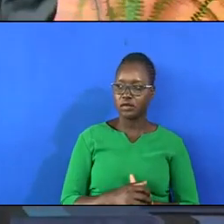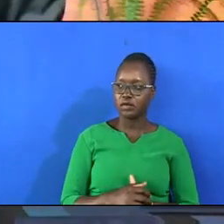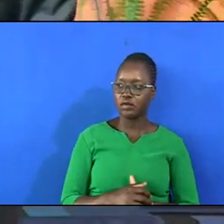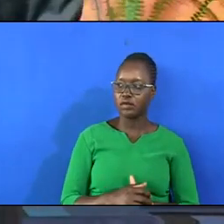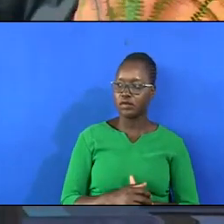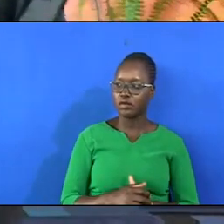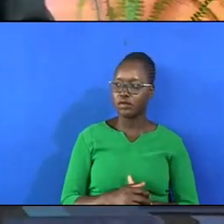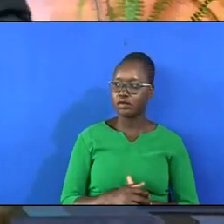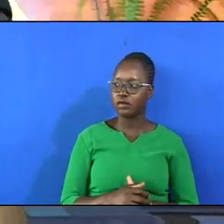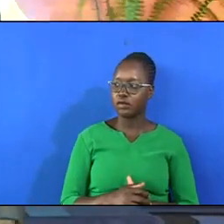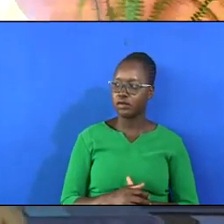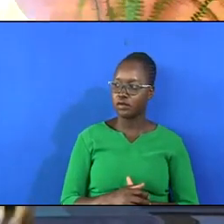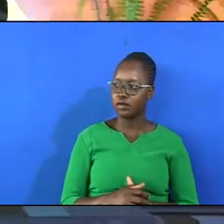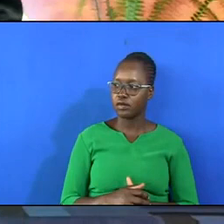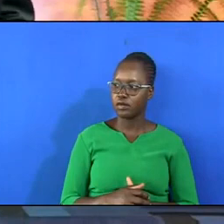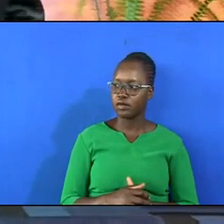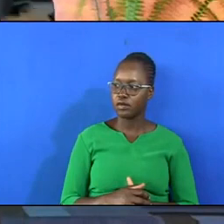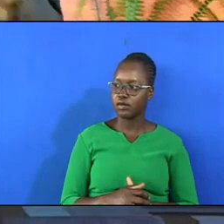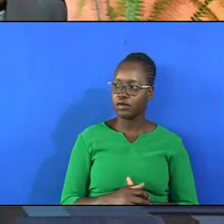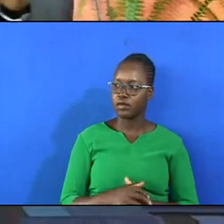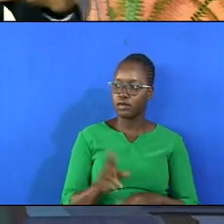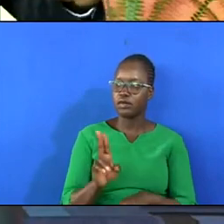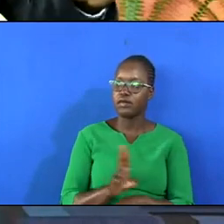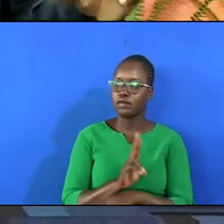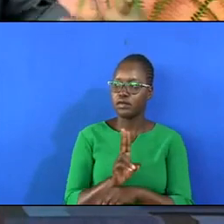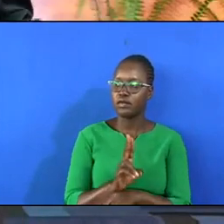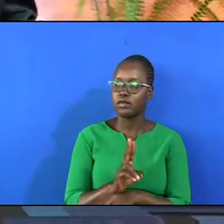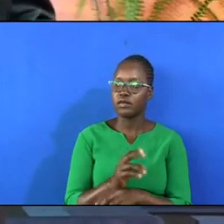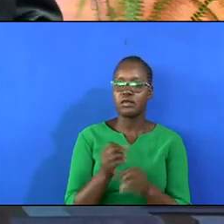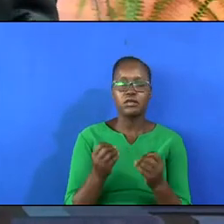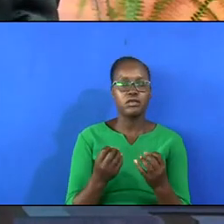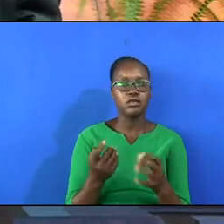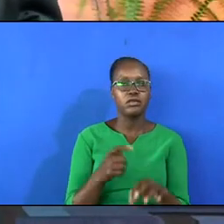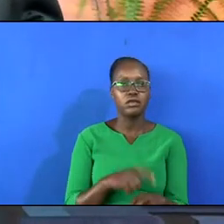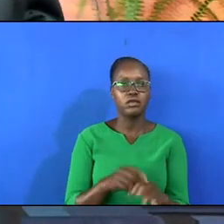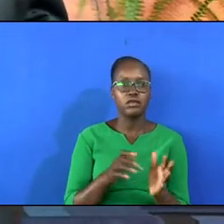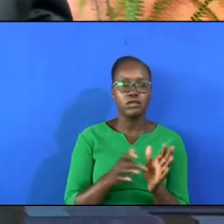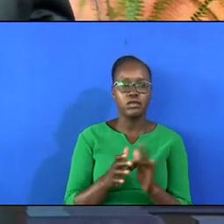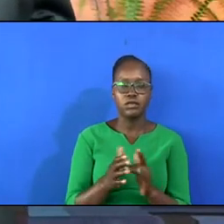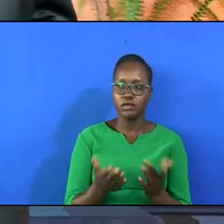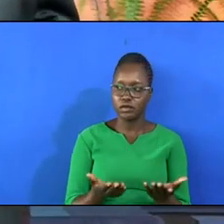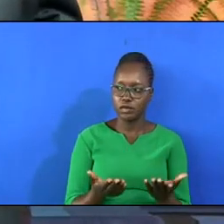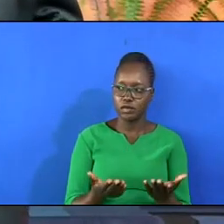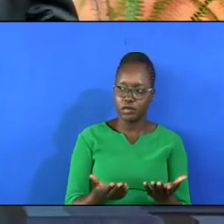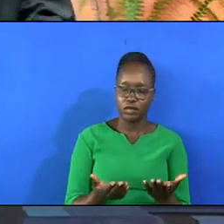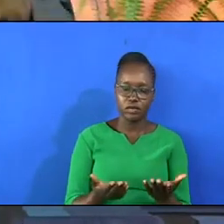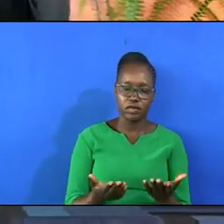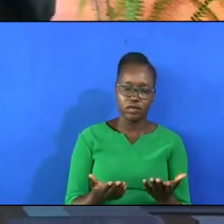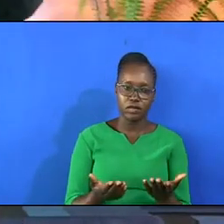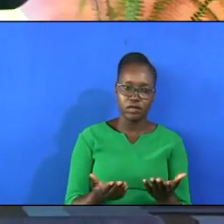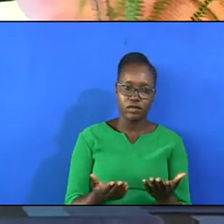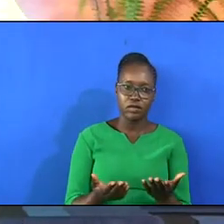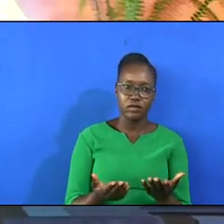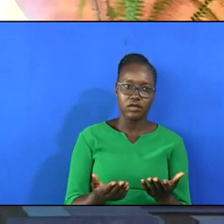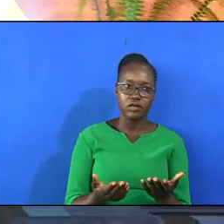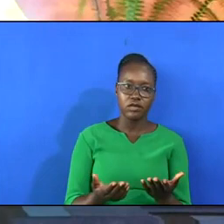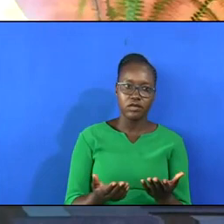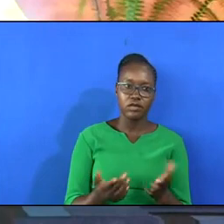dictionary, it says it is used a dozen times in the Bible to